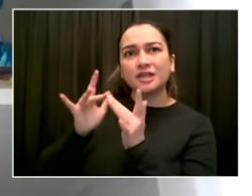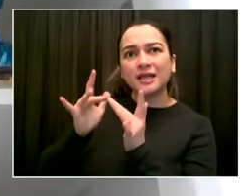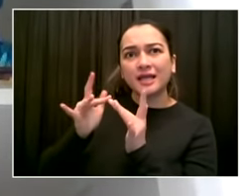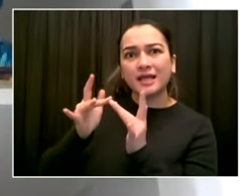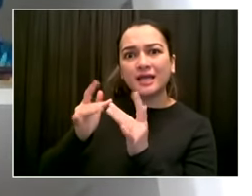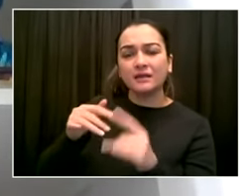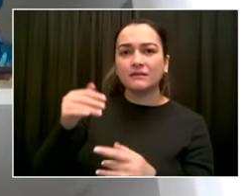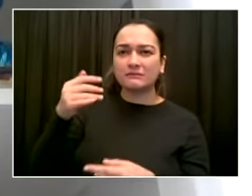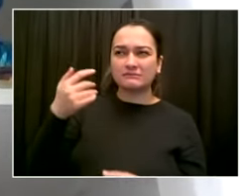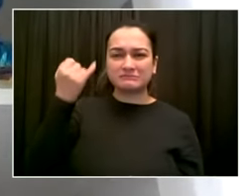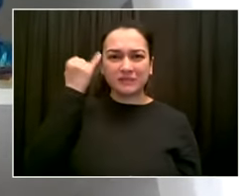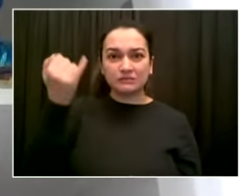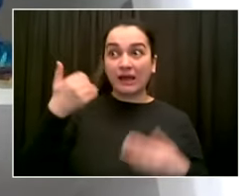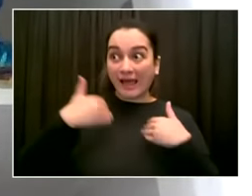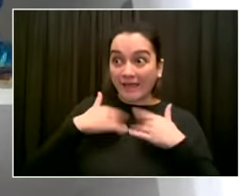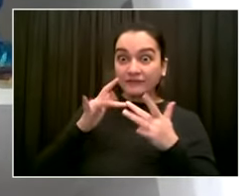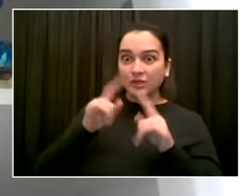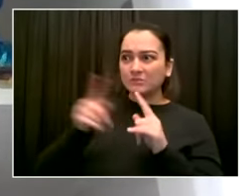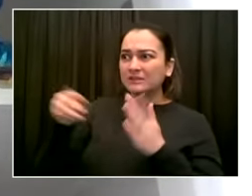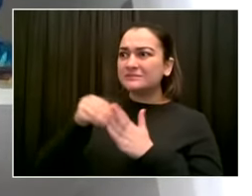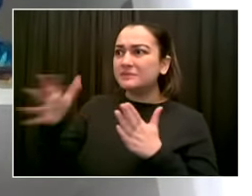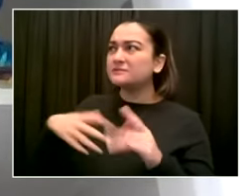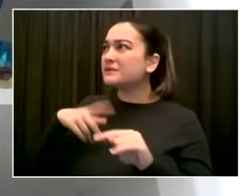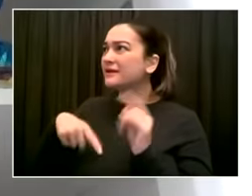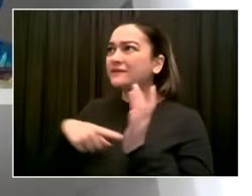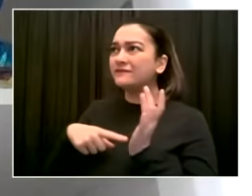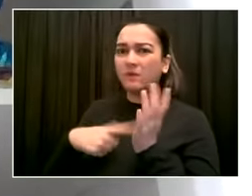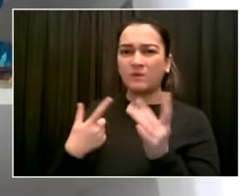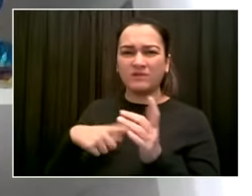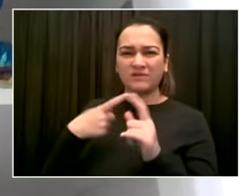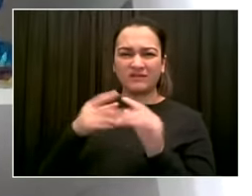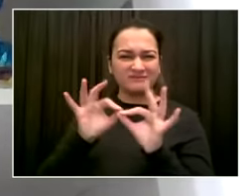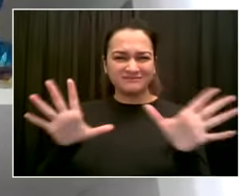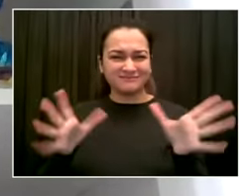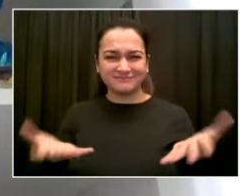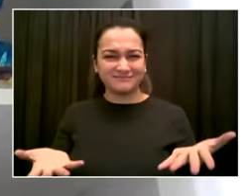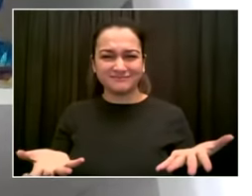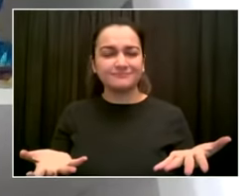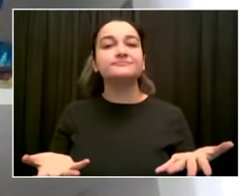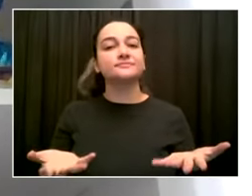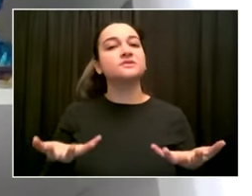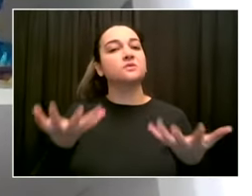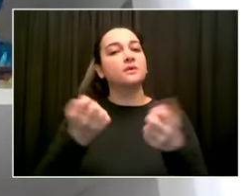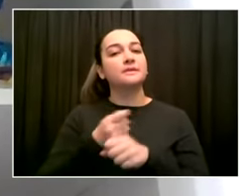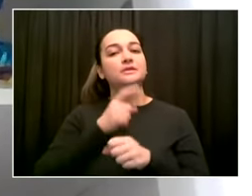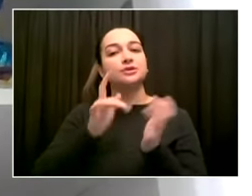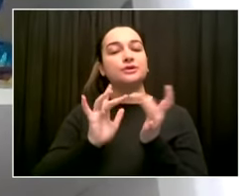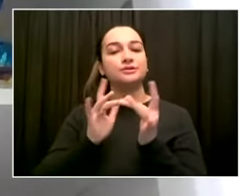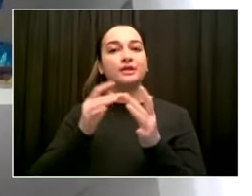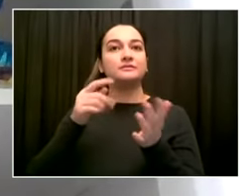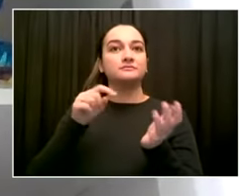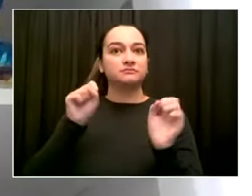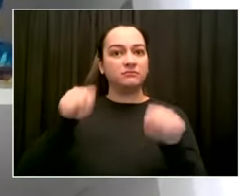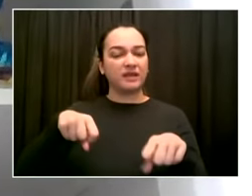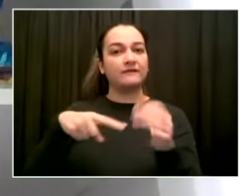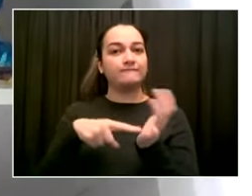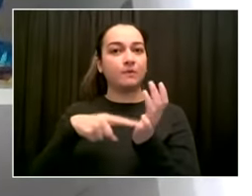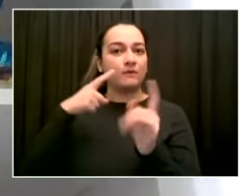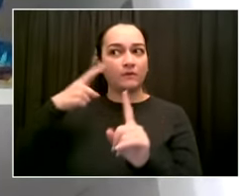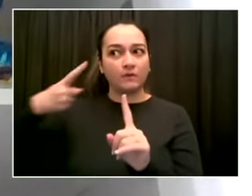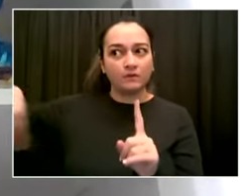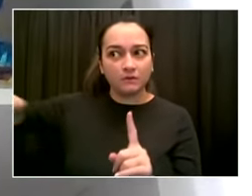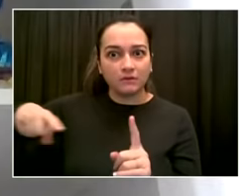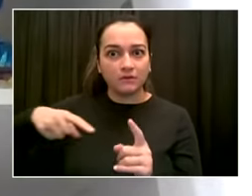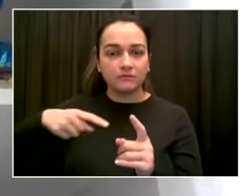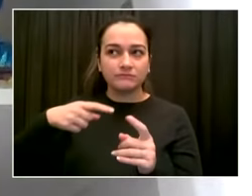closing digital divide than in any prior year. And we're going to build on that. The Internet Master Plan has a vision for how this continues to work iteratively.